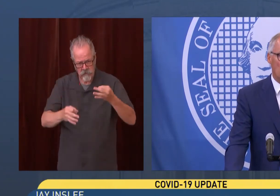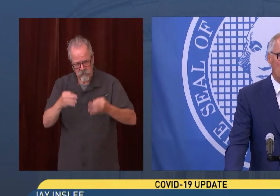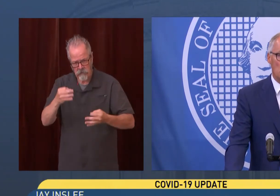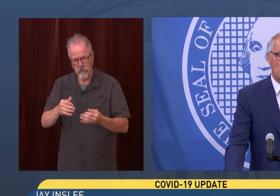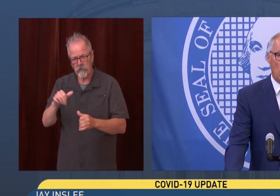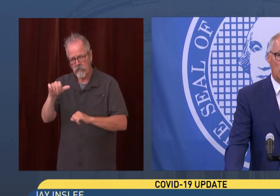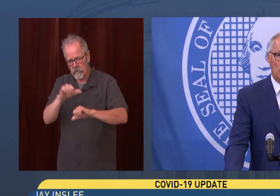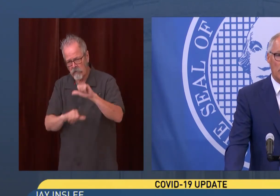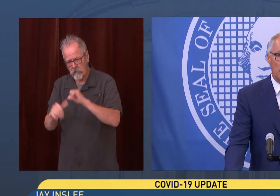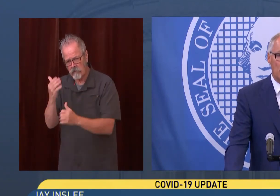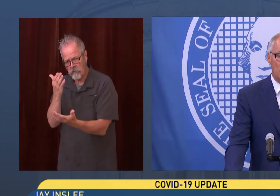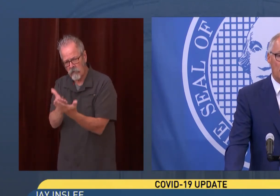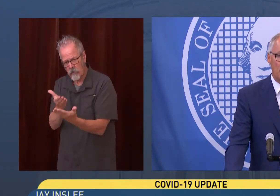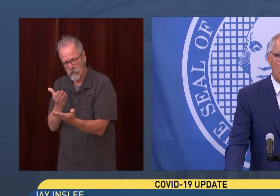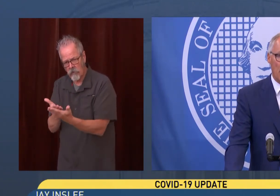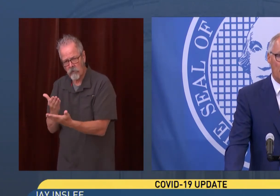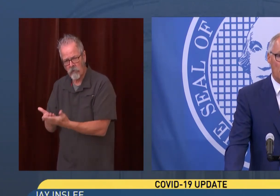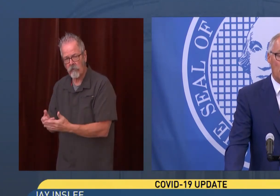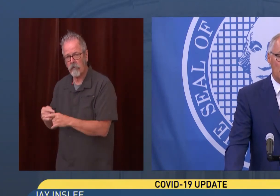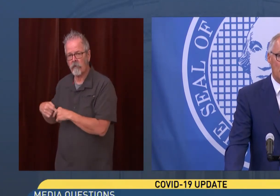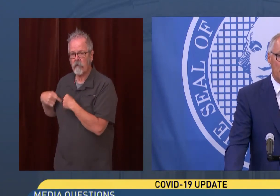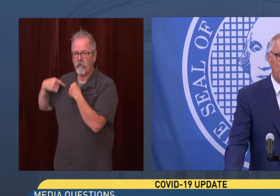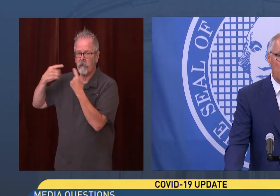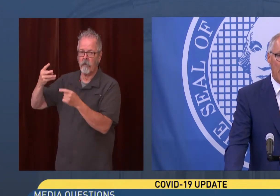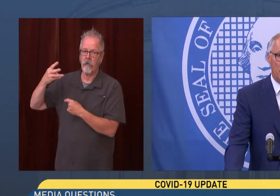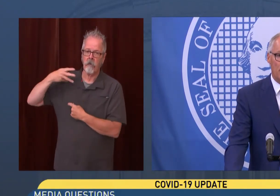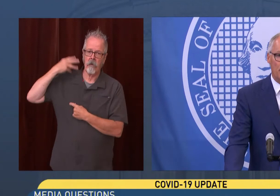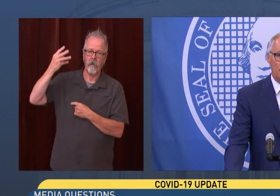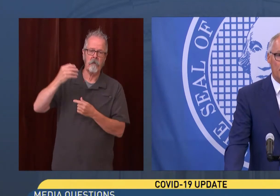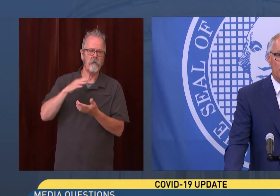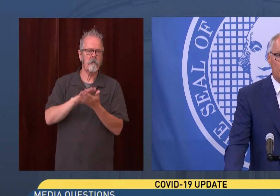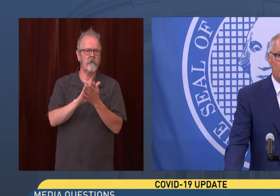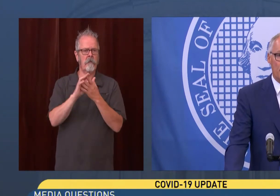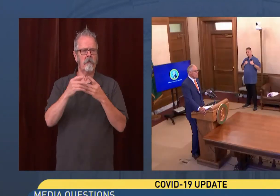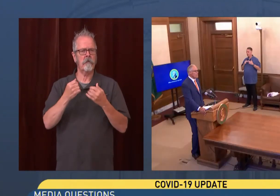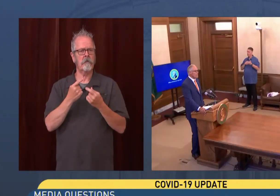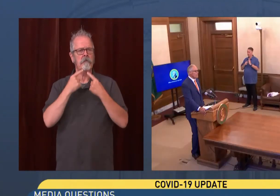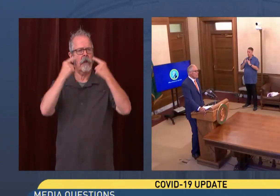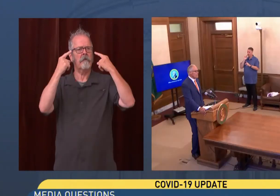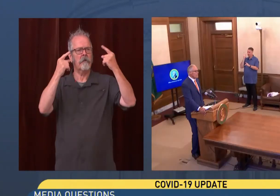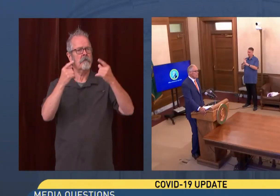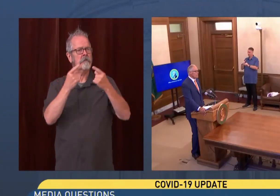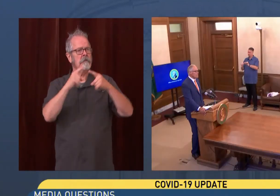successful in the state of Washington when it comes to saving lives. We'll continue on that path. Governor,